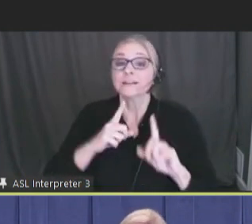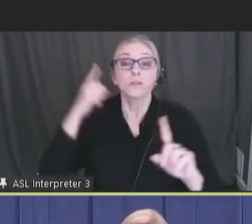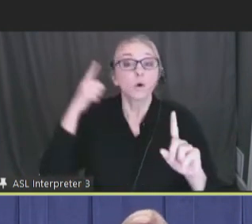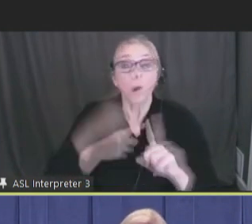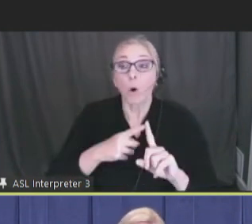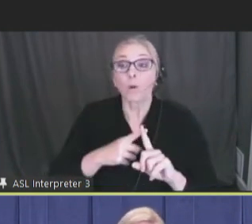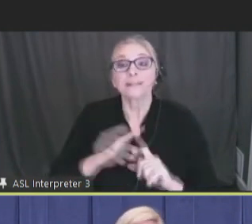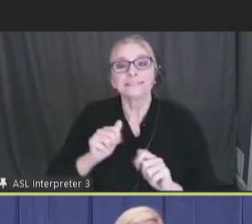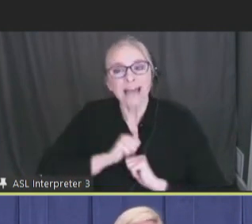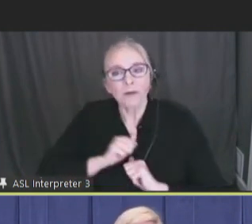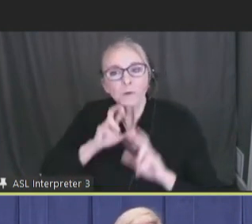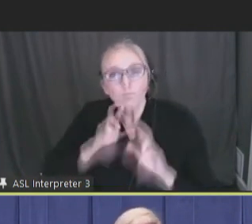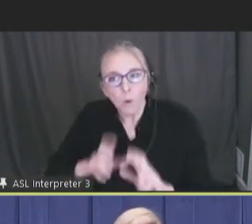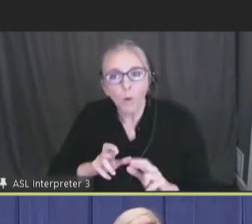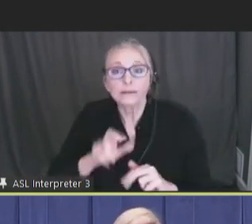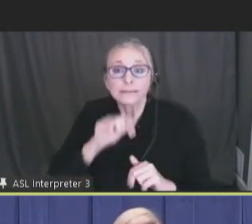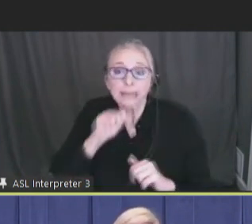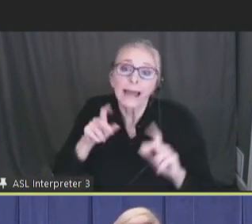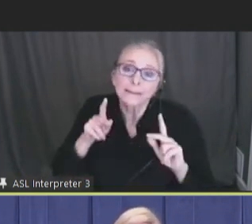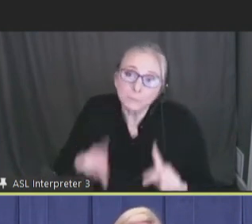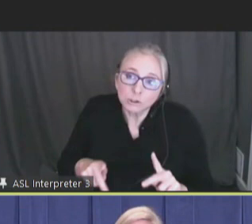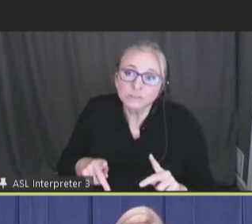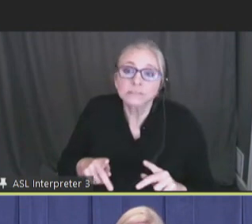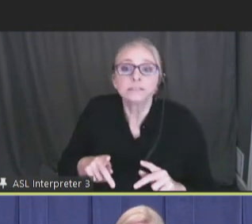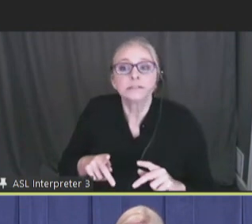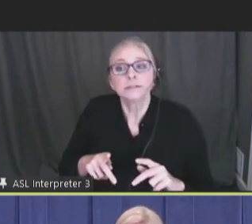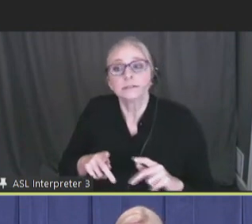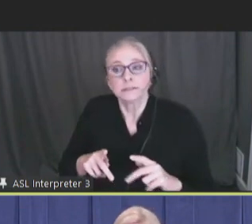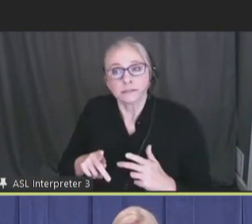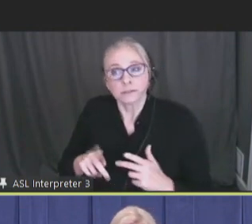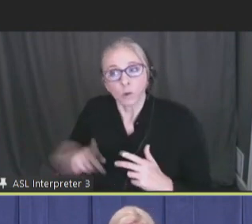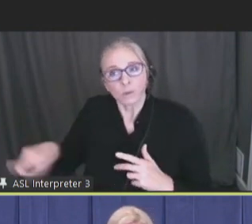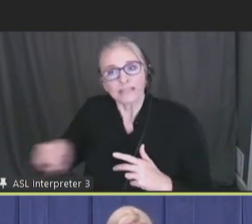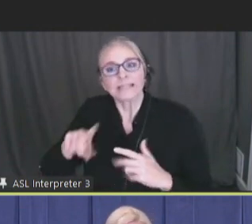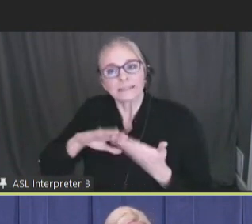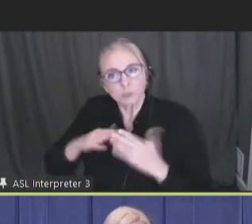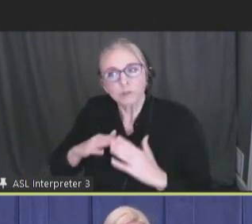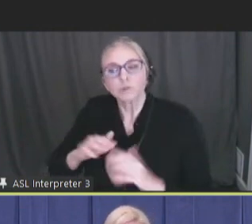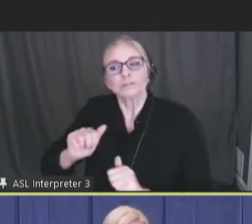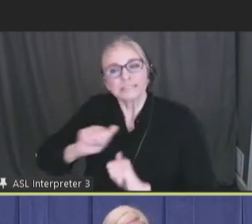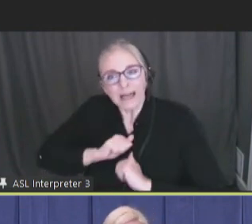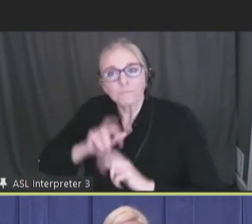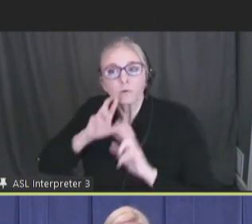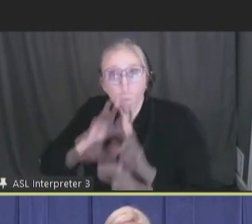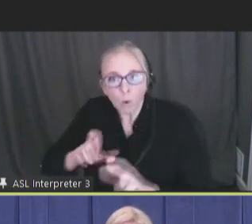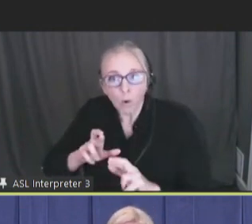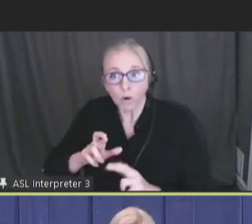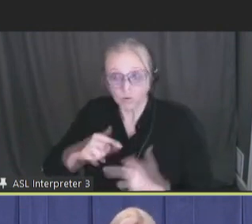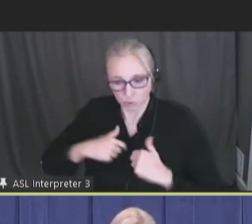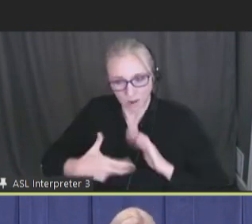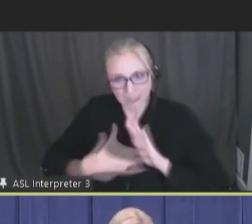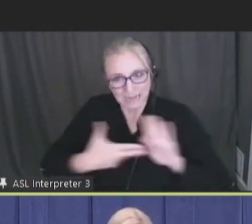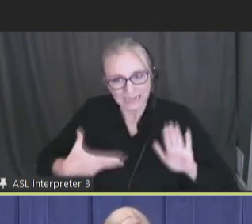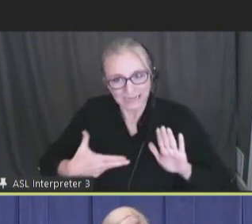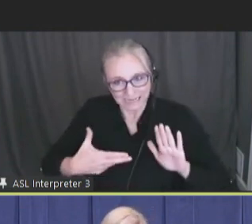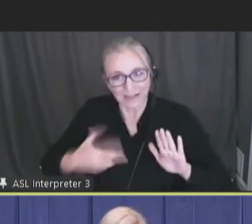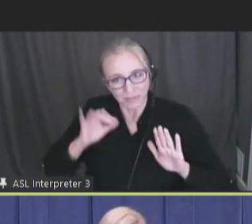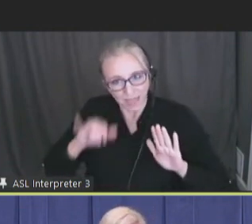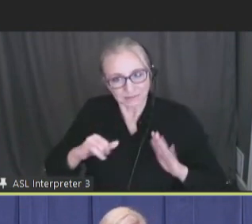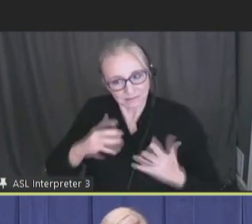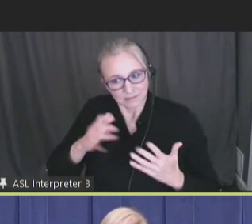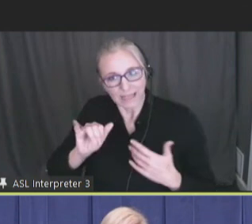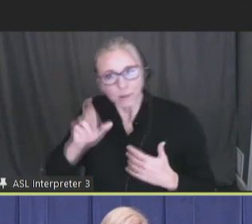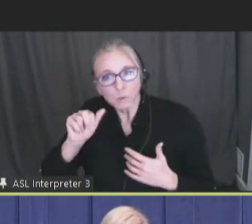-report, not to have someone make that decision. It's really moving in the community as a identity. It's a social construct like race,